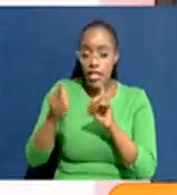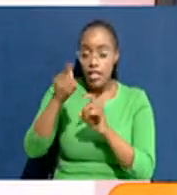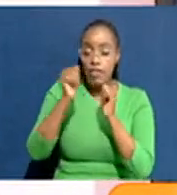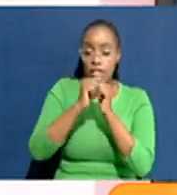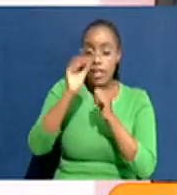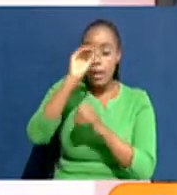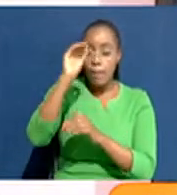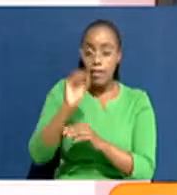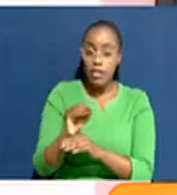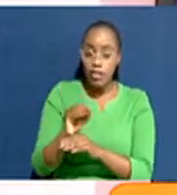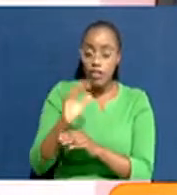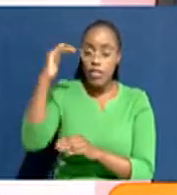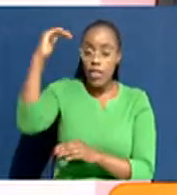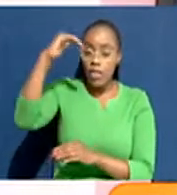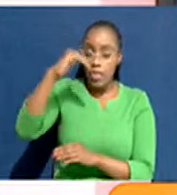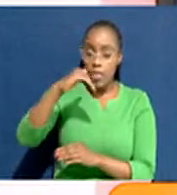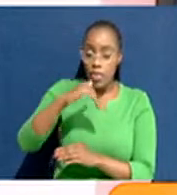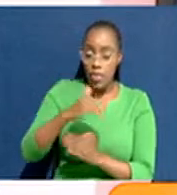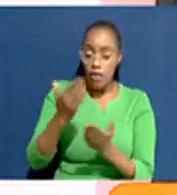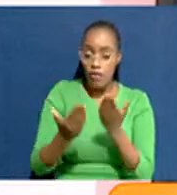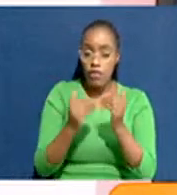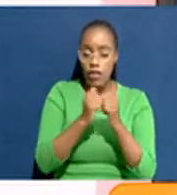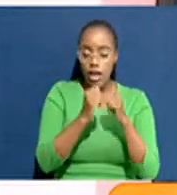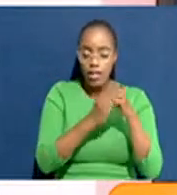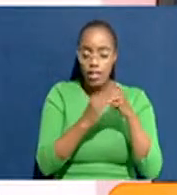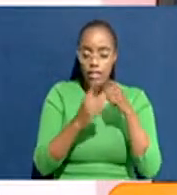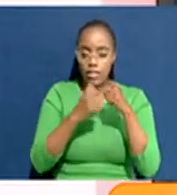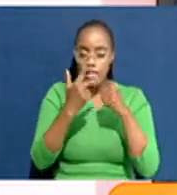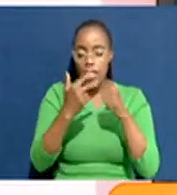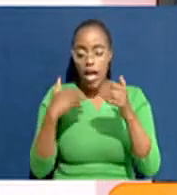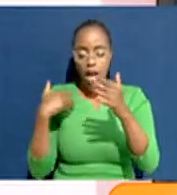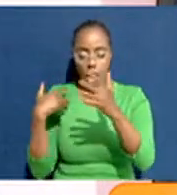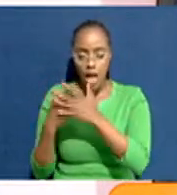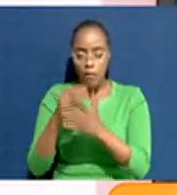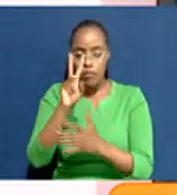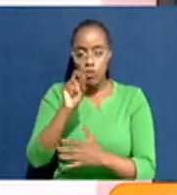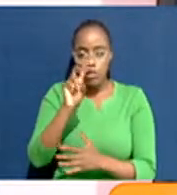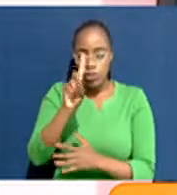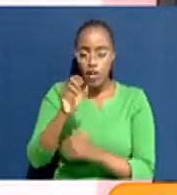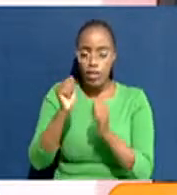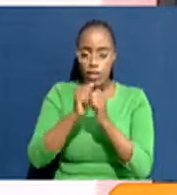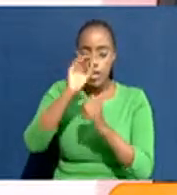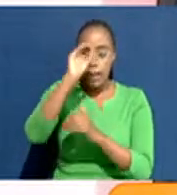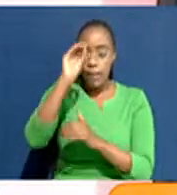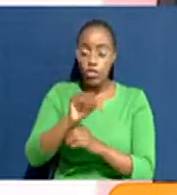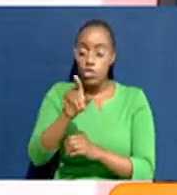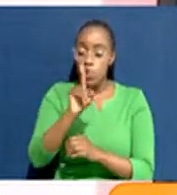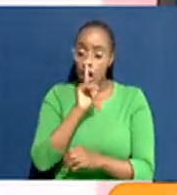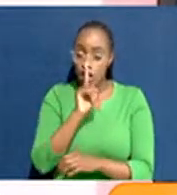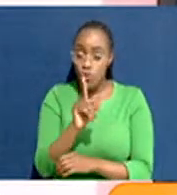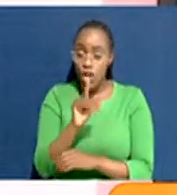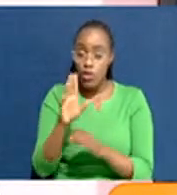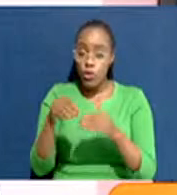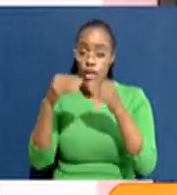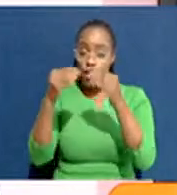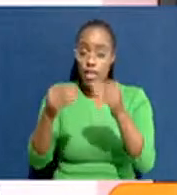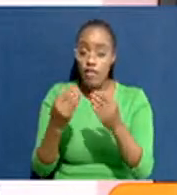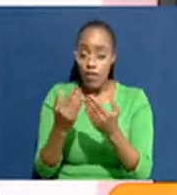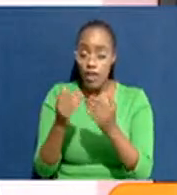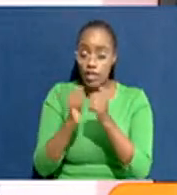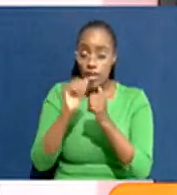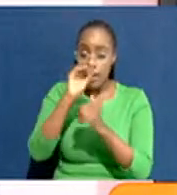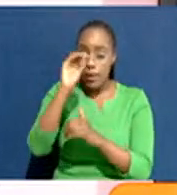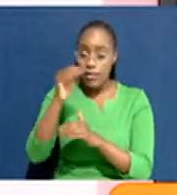10%. Our inflation rate, on average, from 1963 to 2021 has been at 10%. Are you assuring me you'll give me an 11%